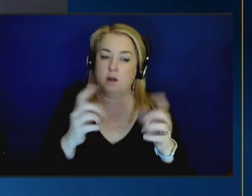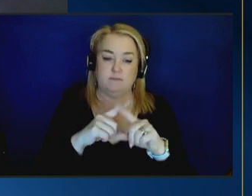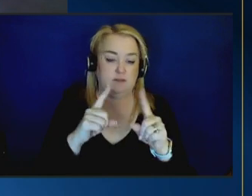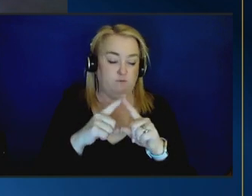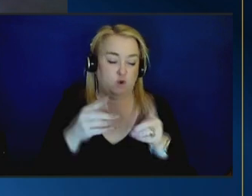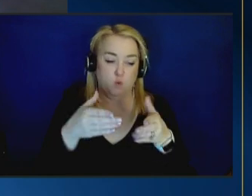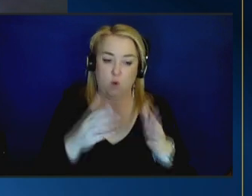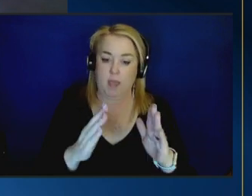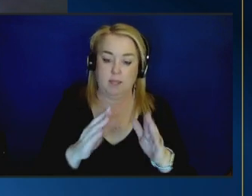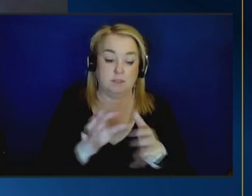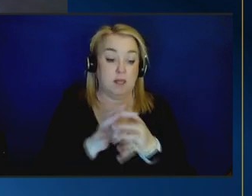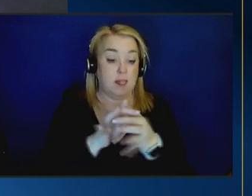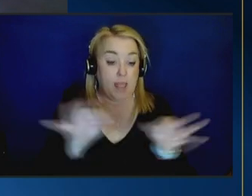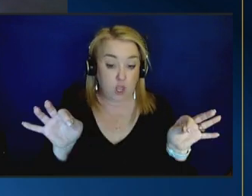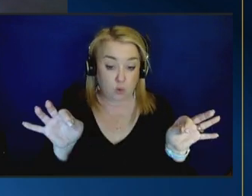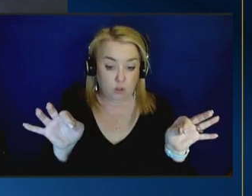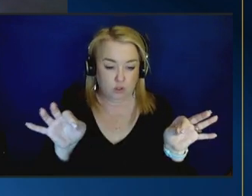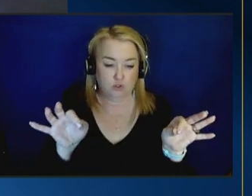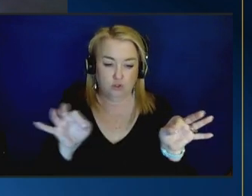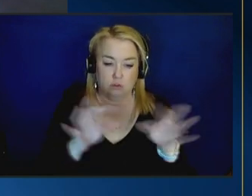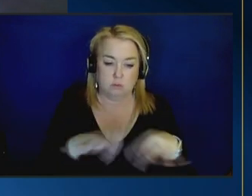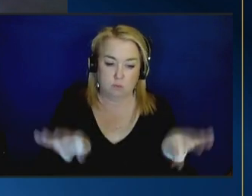language been one of the primary